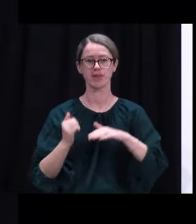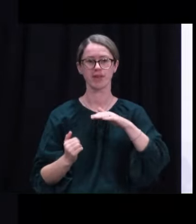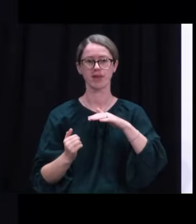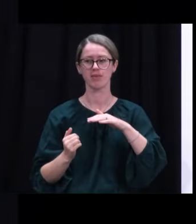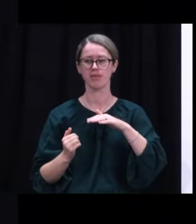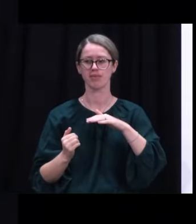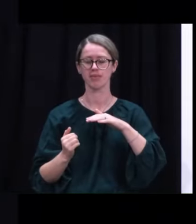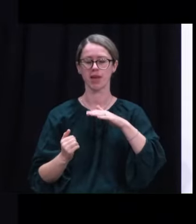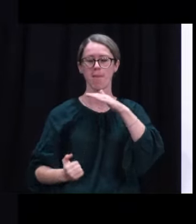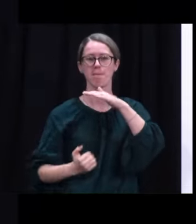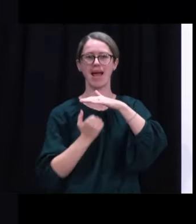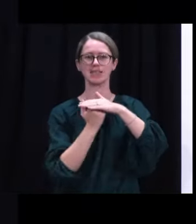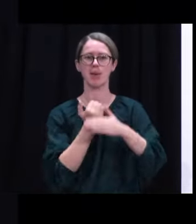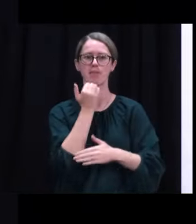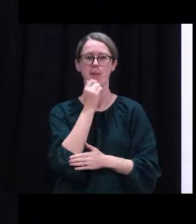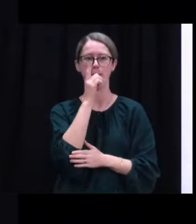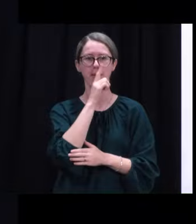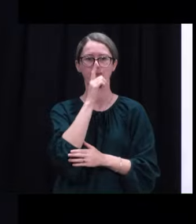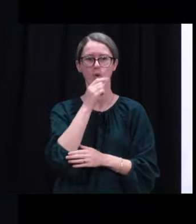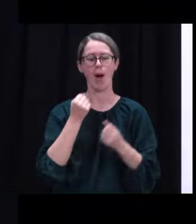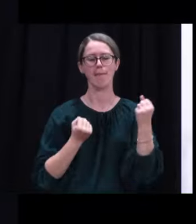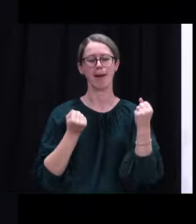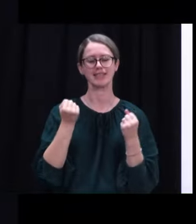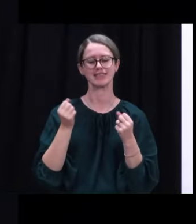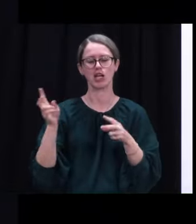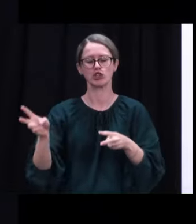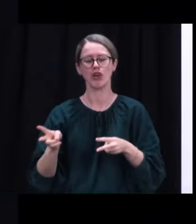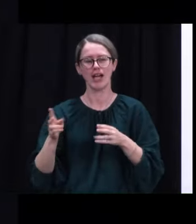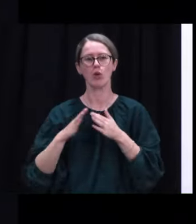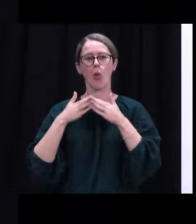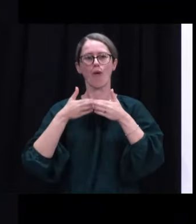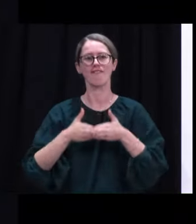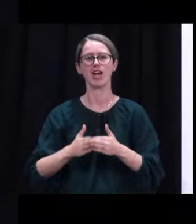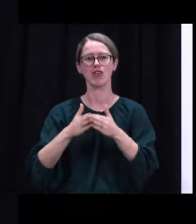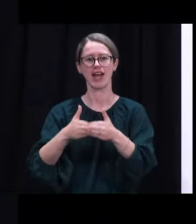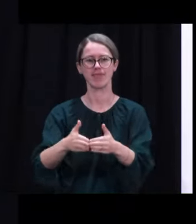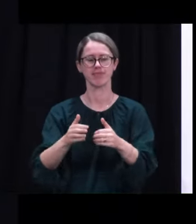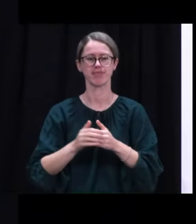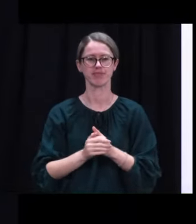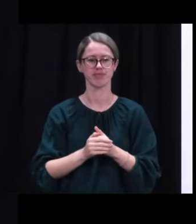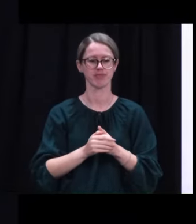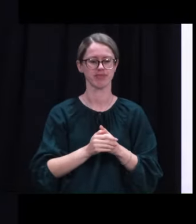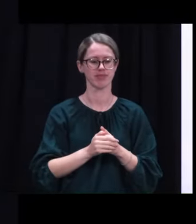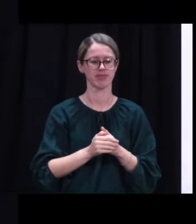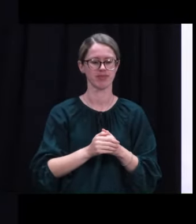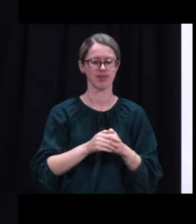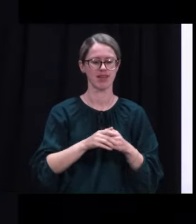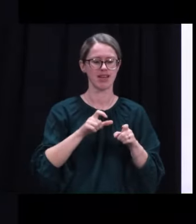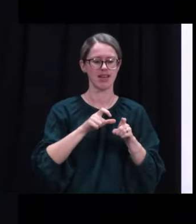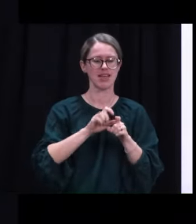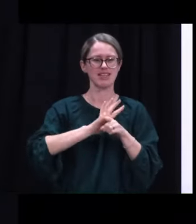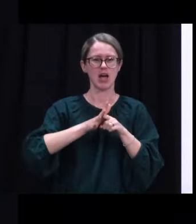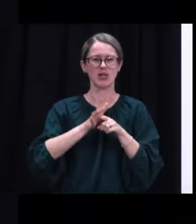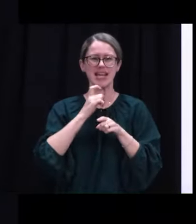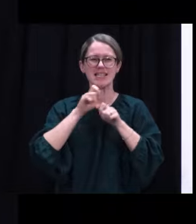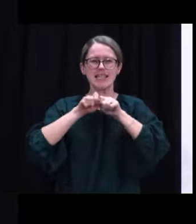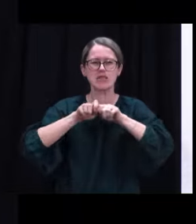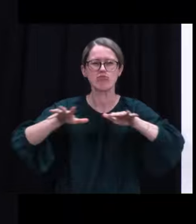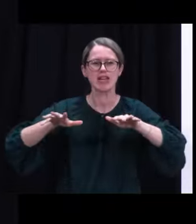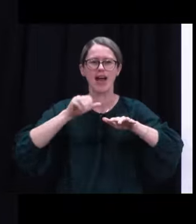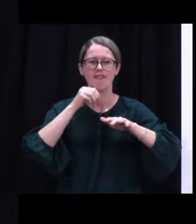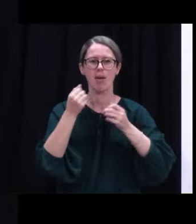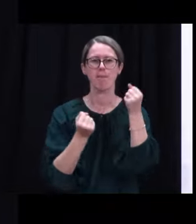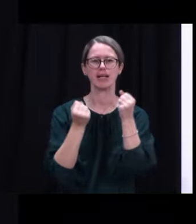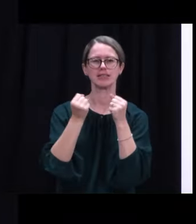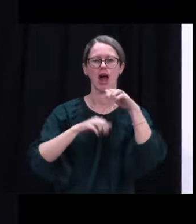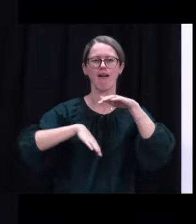travel on a bus, train or a ferry. Delta, and indeed COVID, unfortunately loves a packed bus, and we have seen